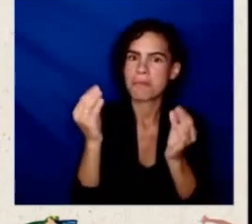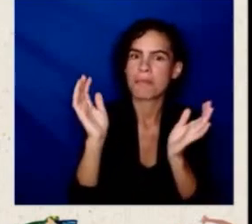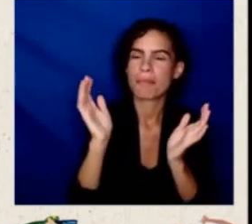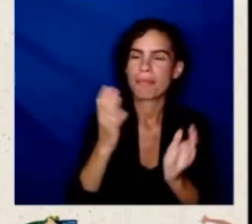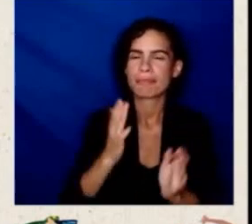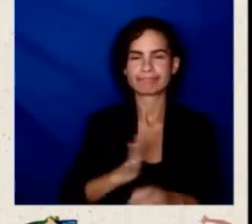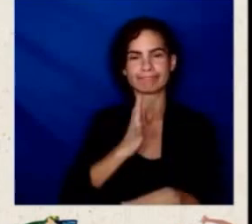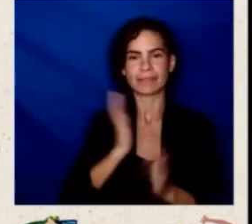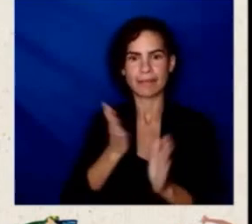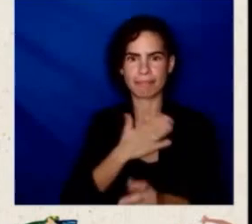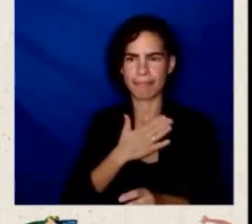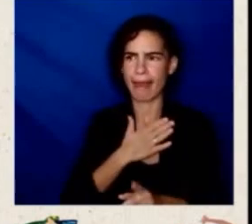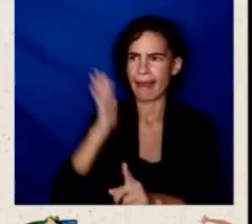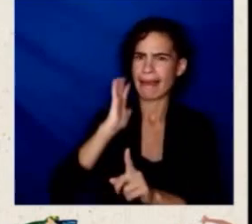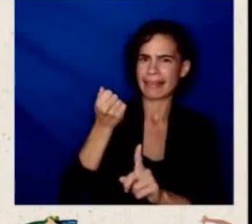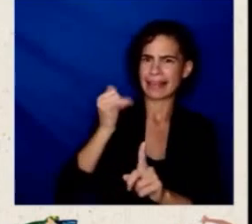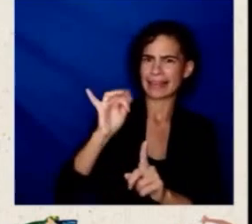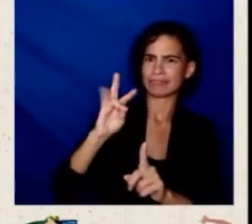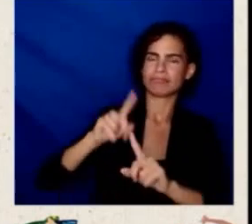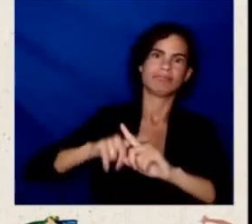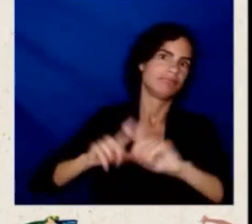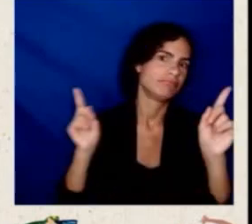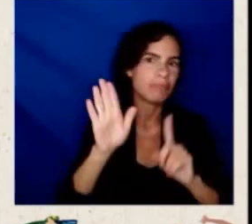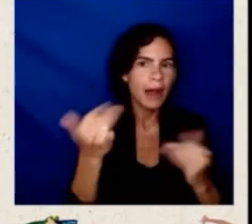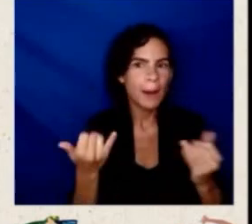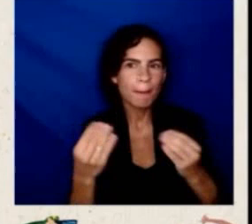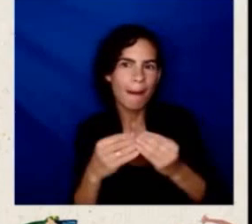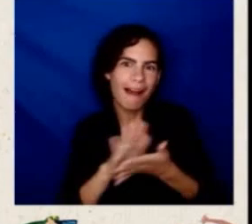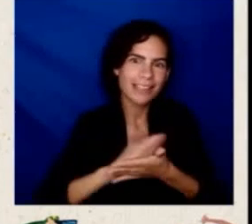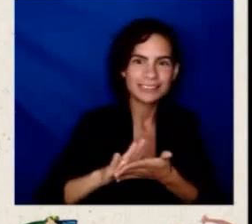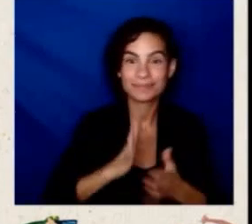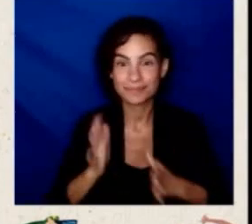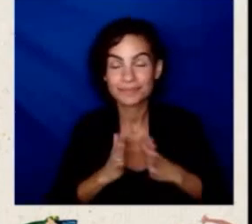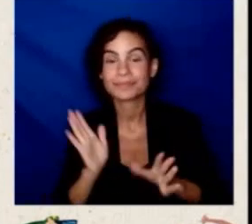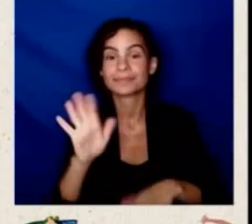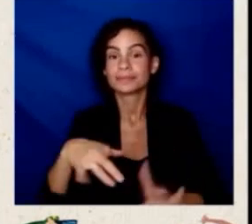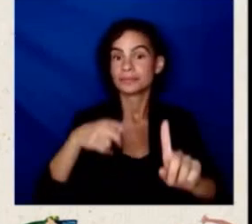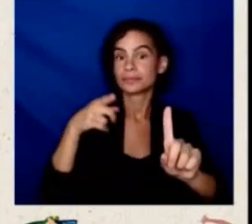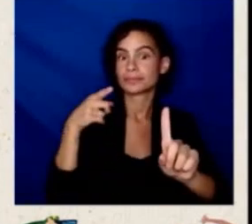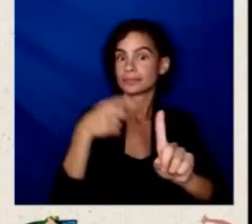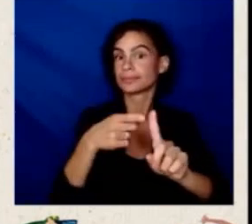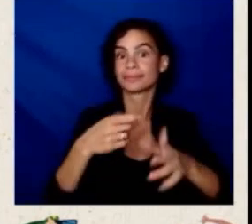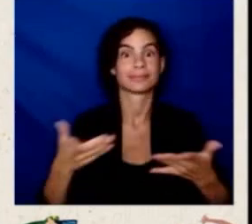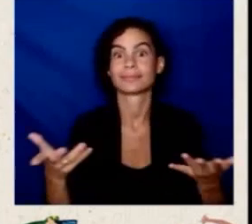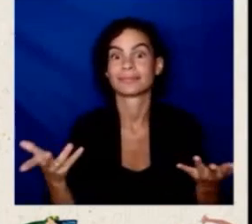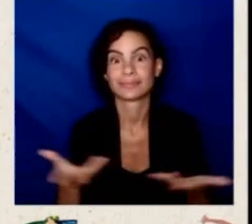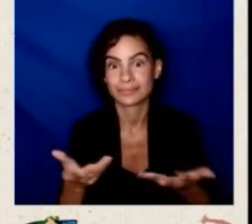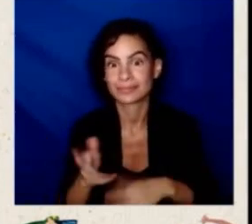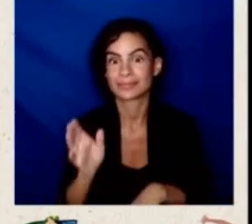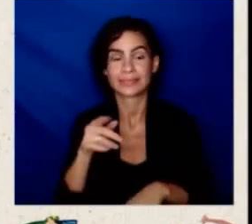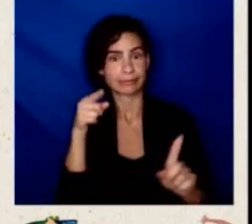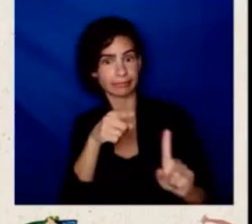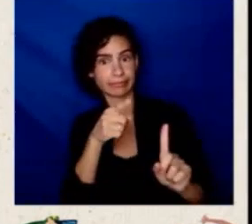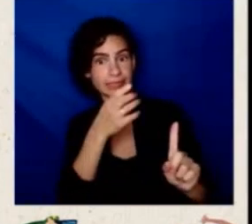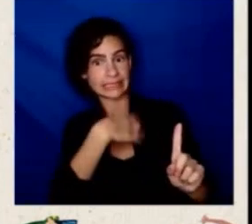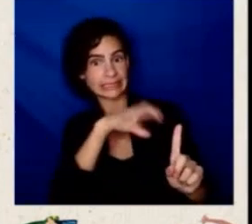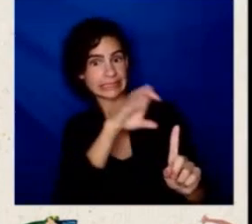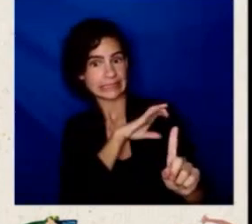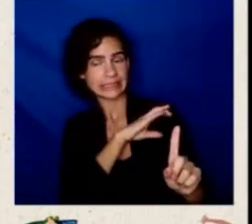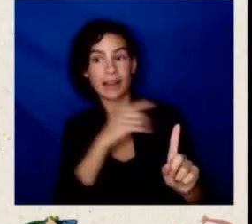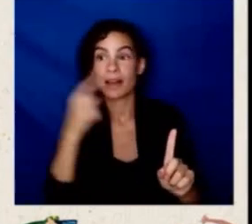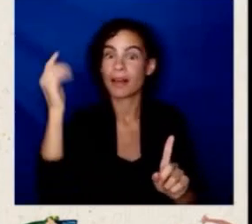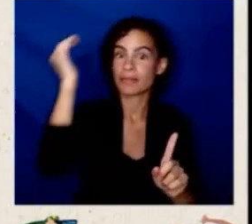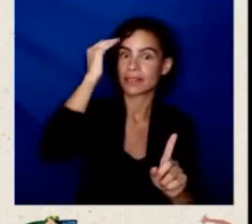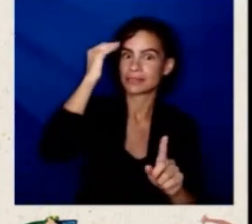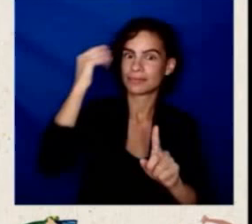It is very important that this is also Citizenship Awareness Month on Friday.